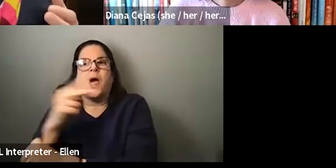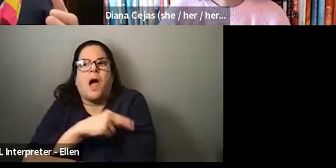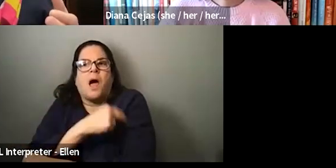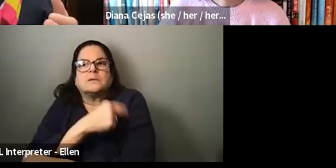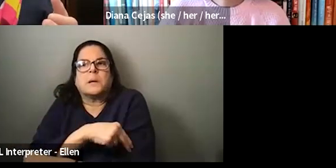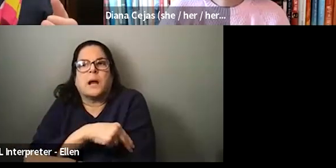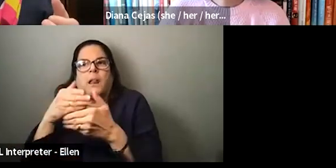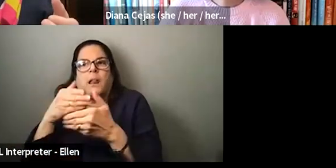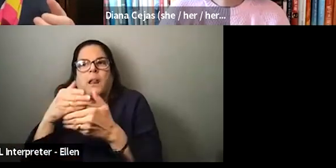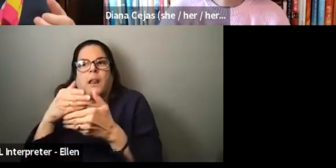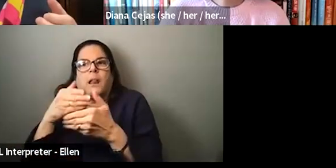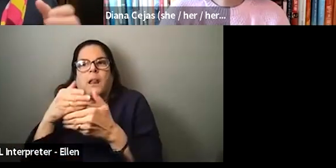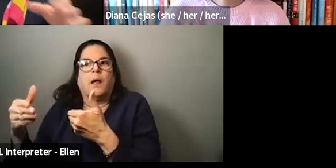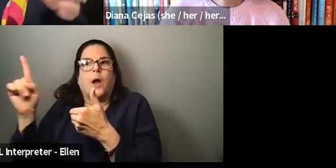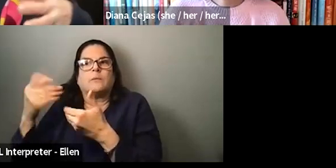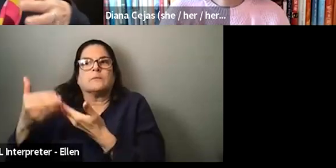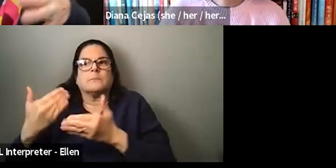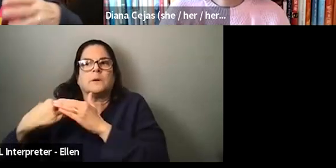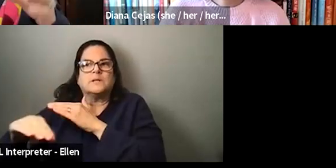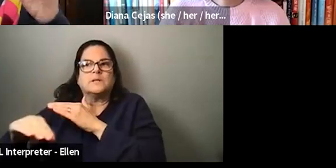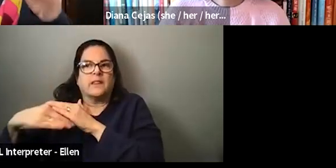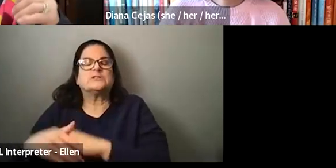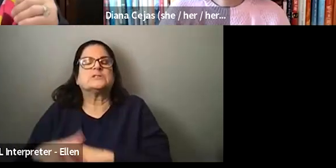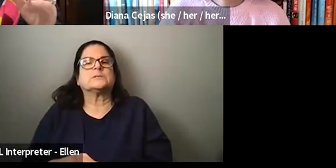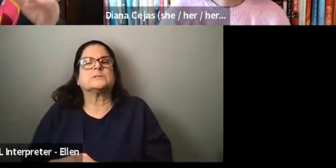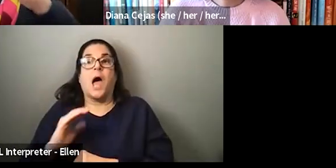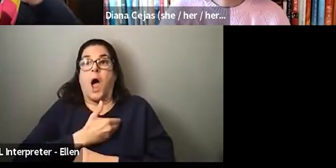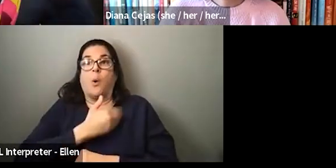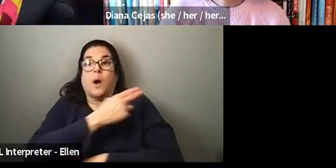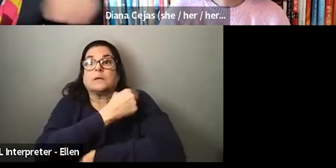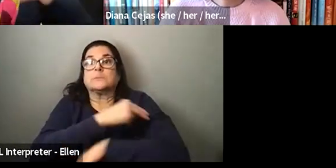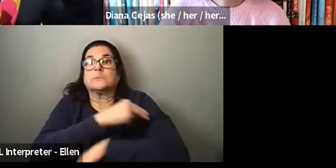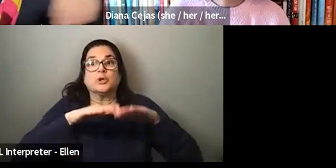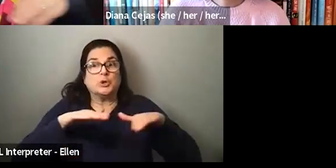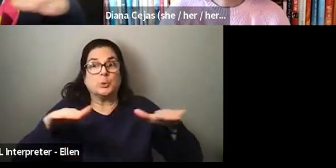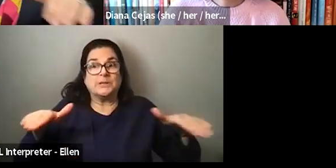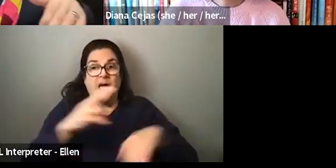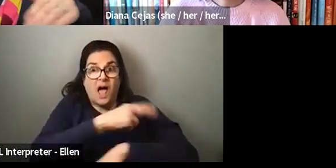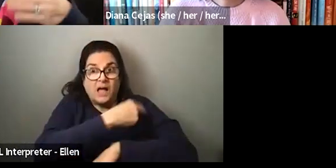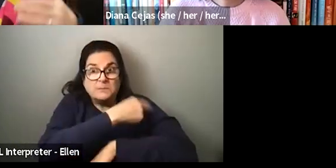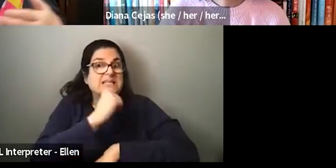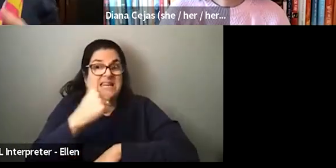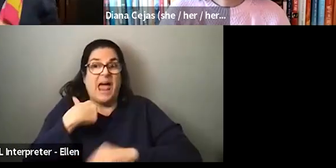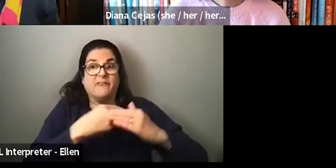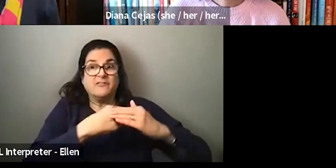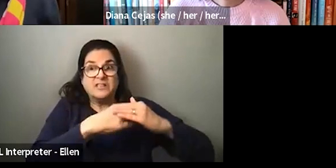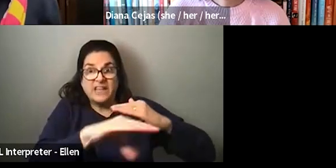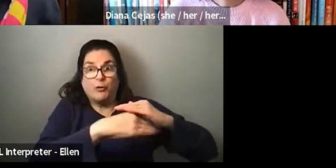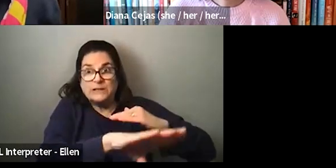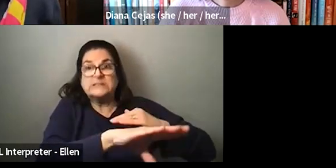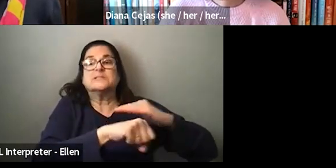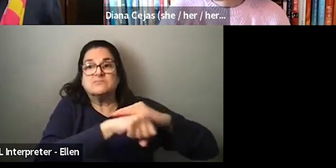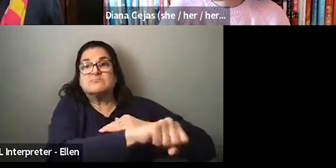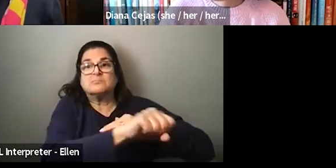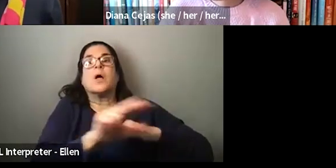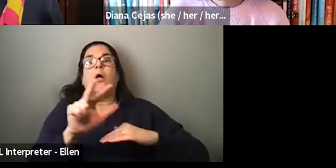Um, and, you know, our hospital as a children's hospital didn't have deliveries, but it was the third floor of our building where they happened. And as I was